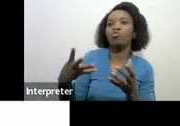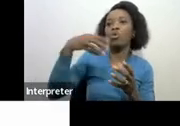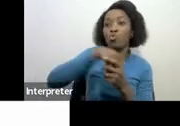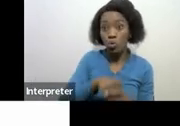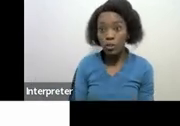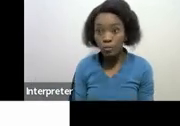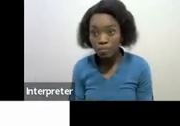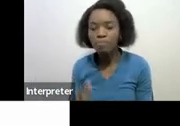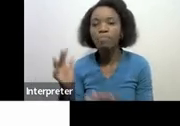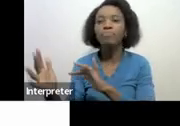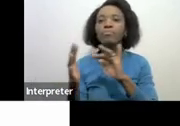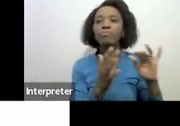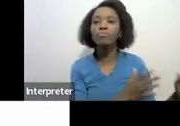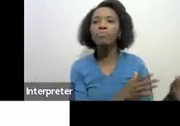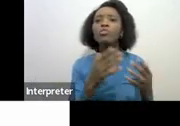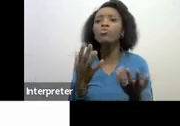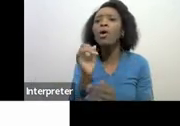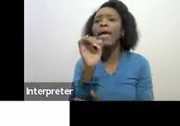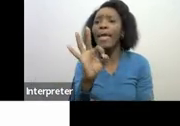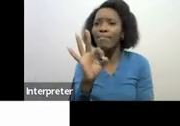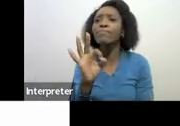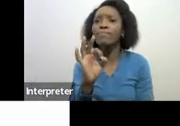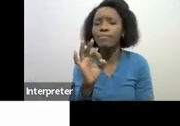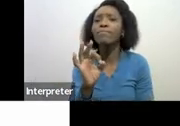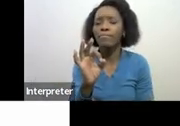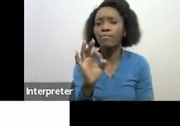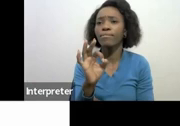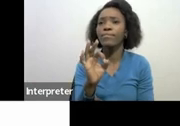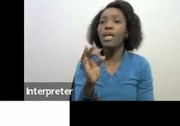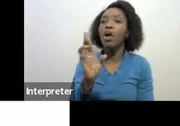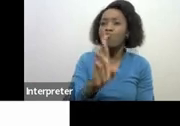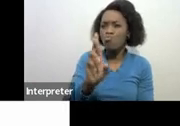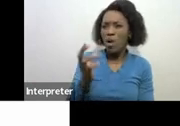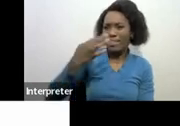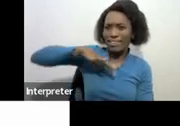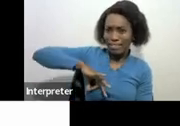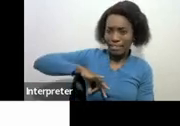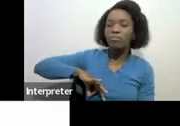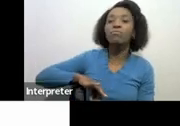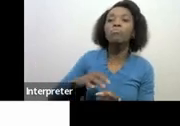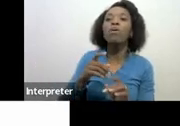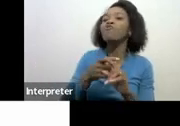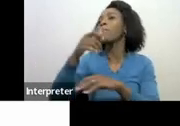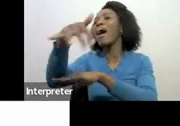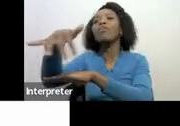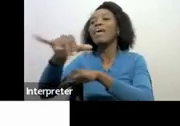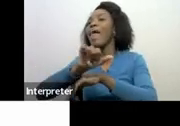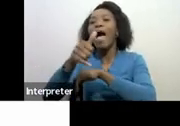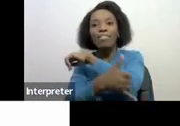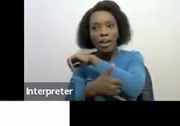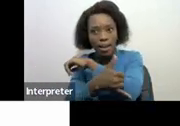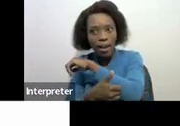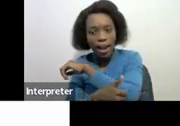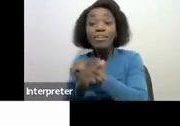if the true source of the royalty is outside the republic but it results from the use of royalty producing